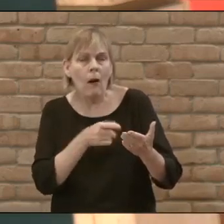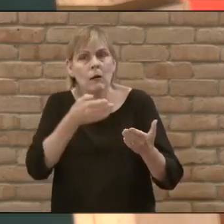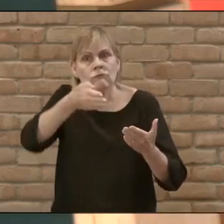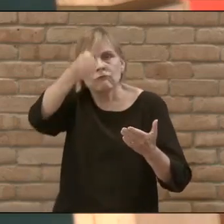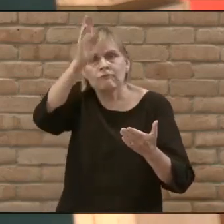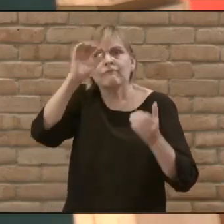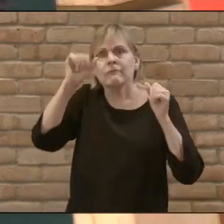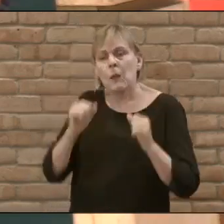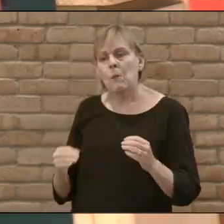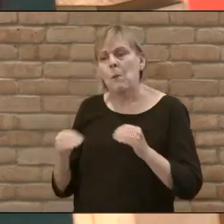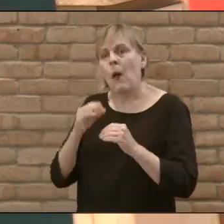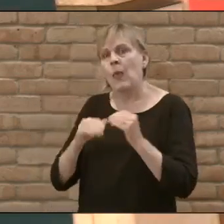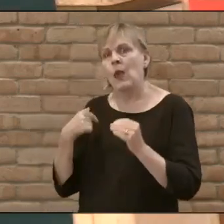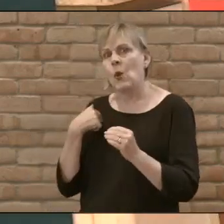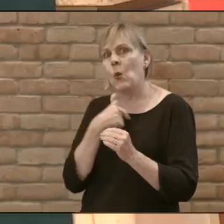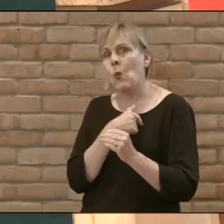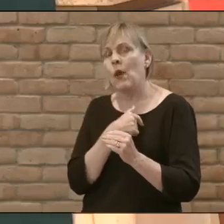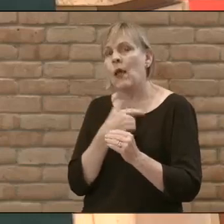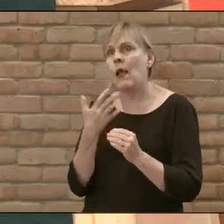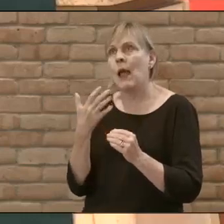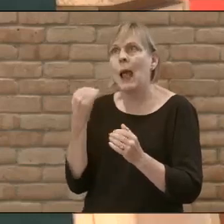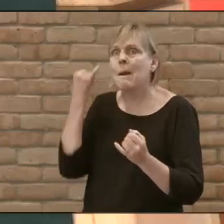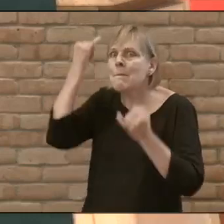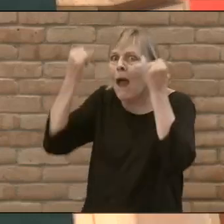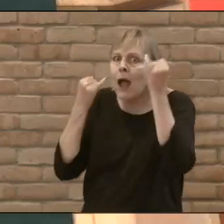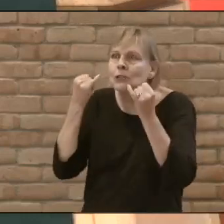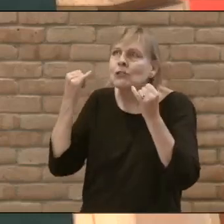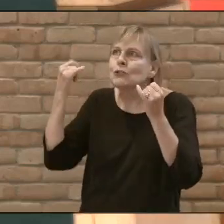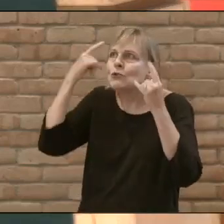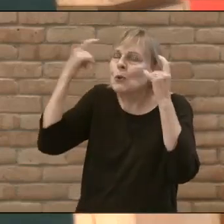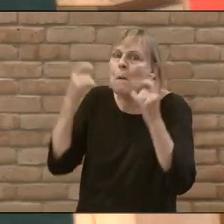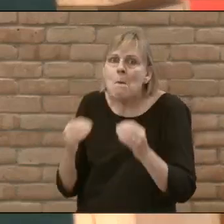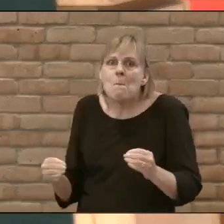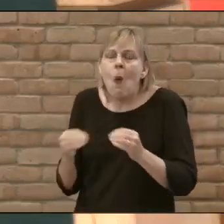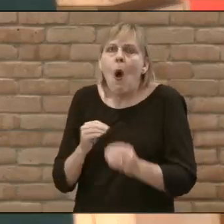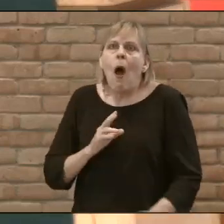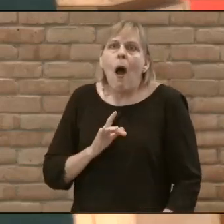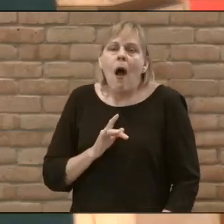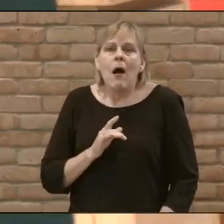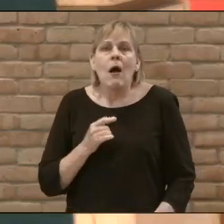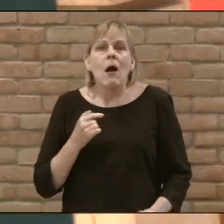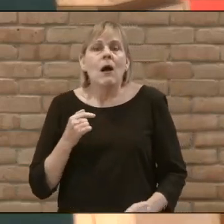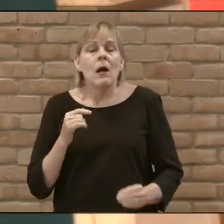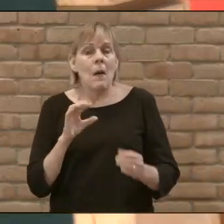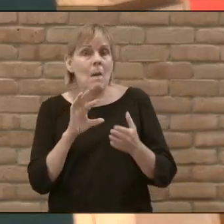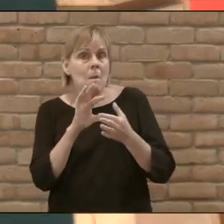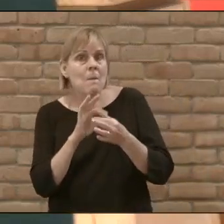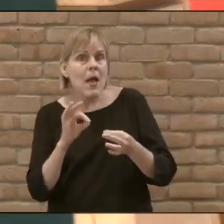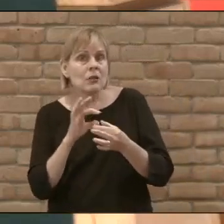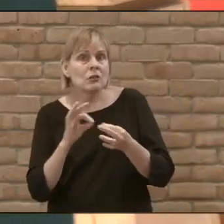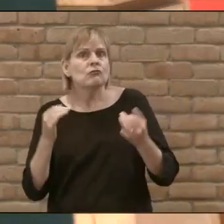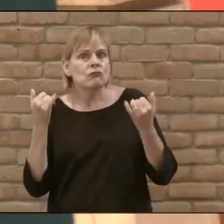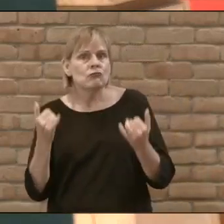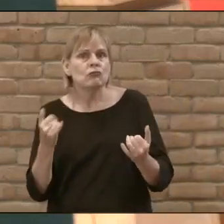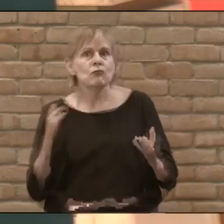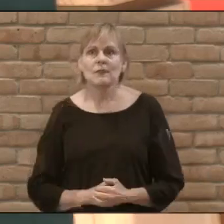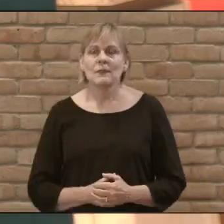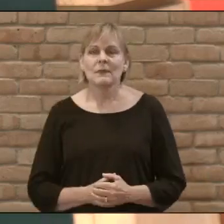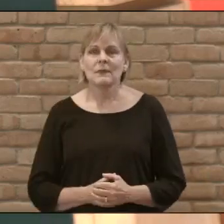God can do more Than we could ever imagine or dream of And you're going to hear that In the message today